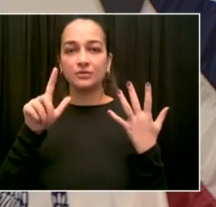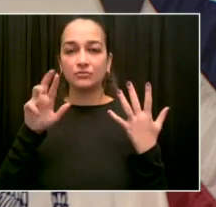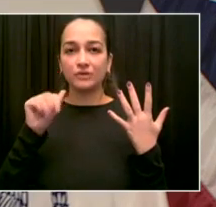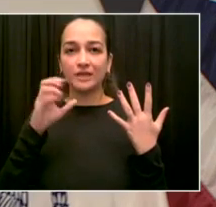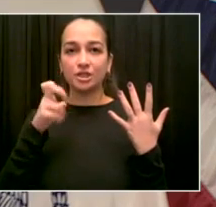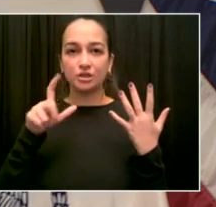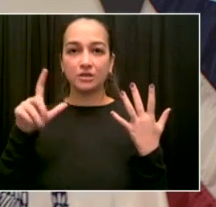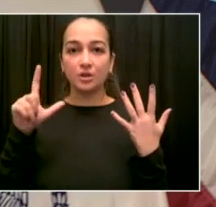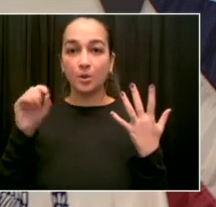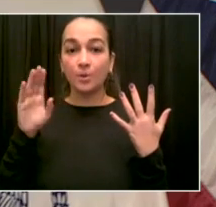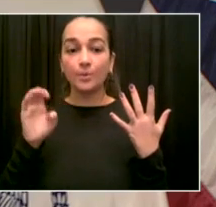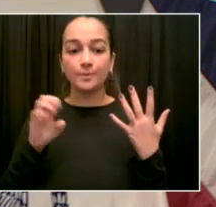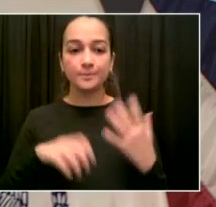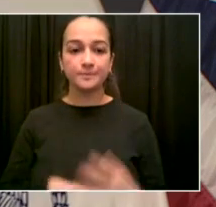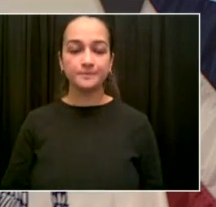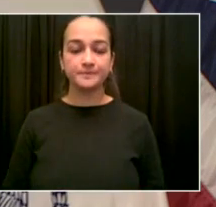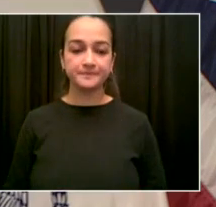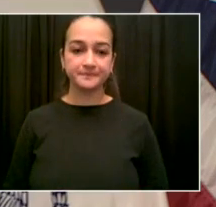Winds.